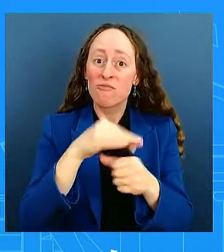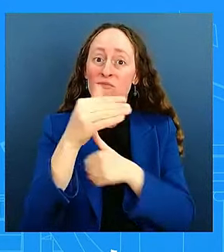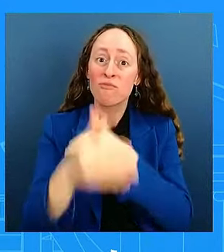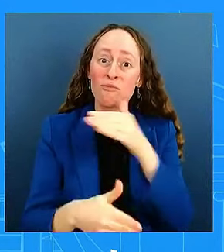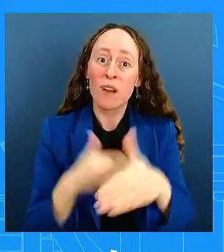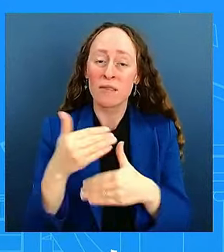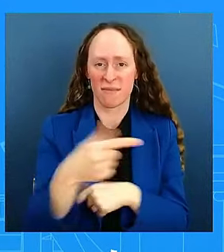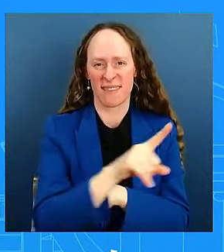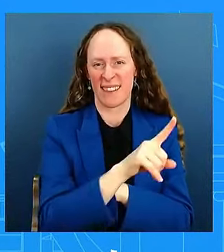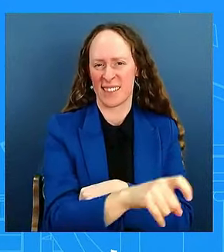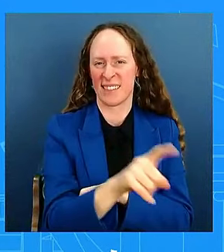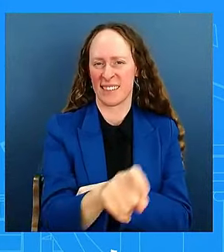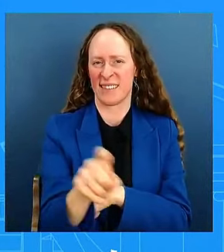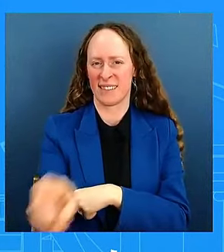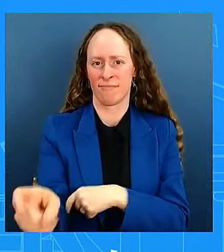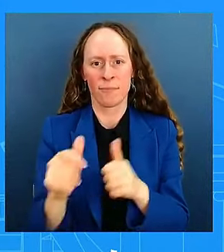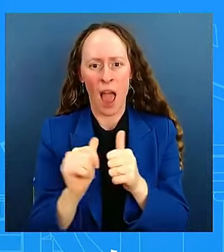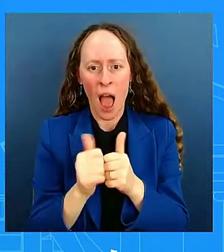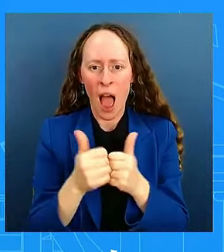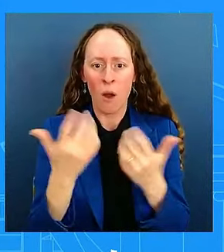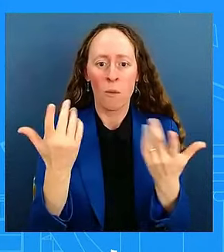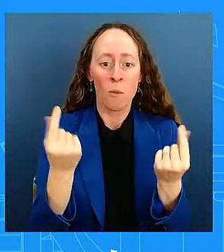them. Um, but, um,